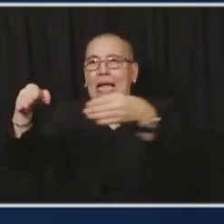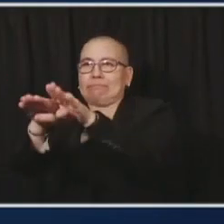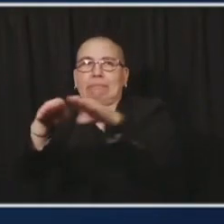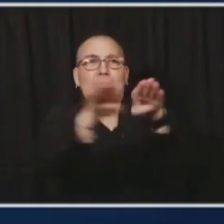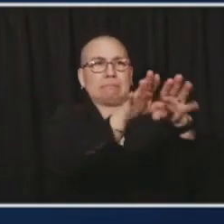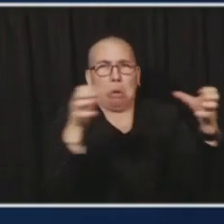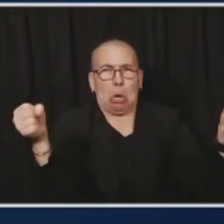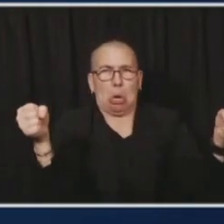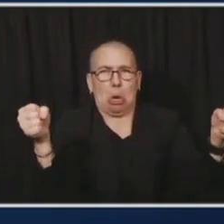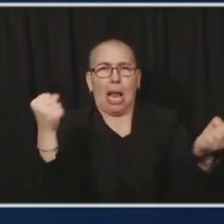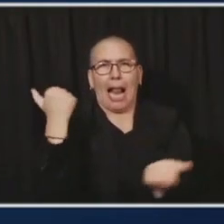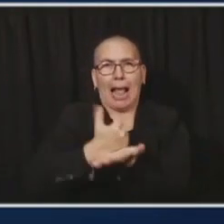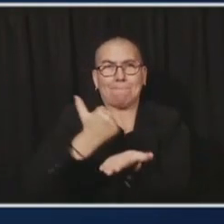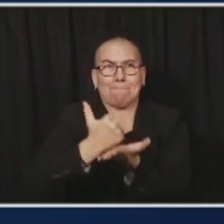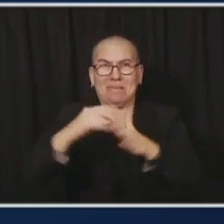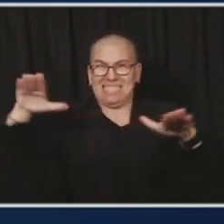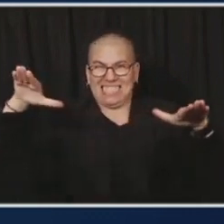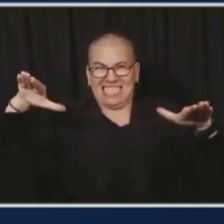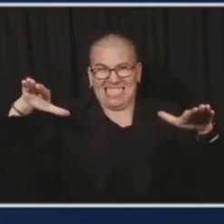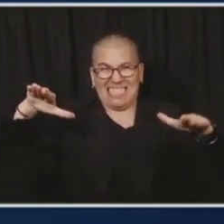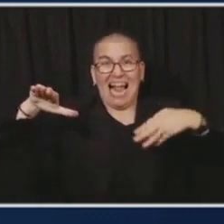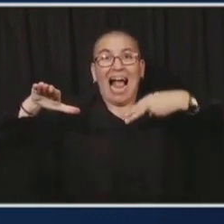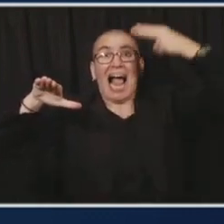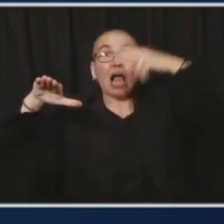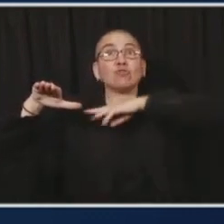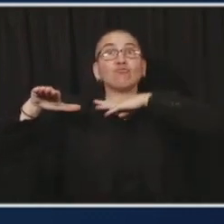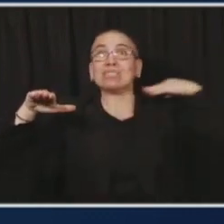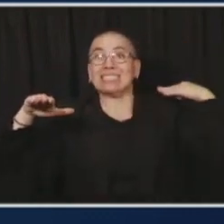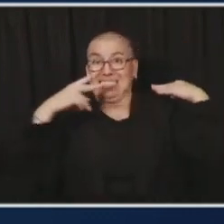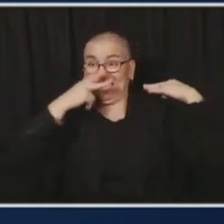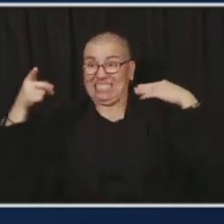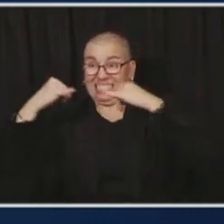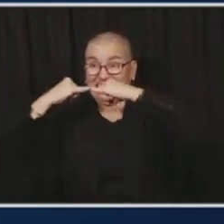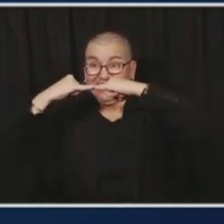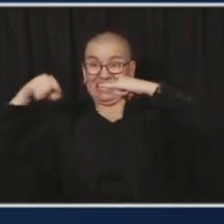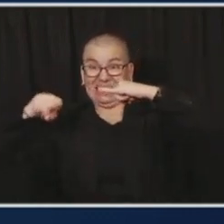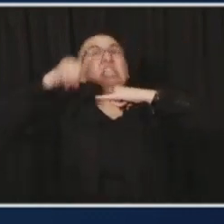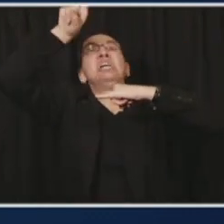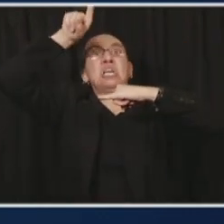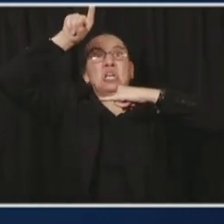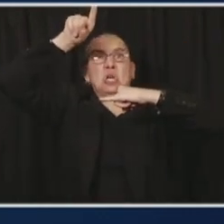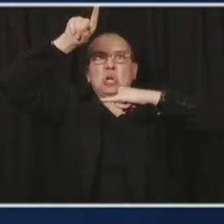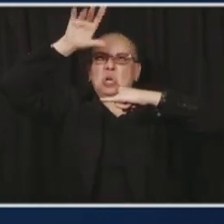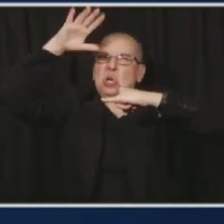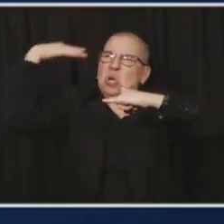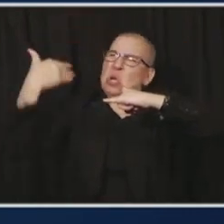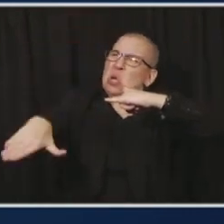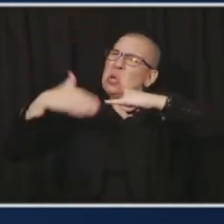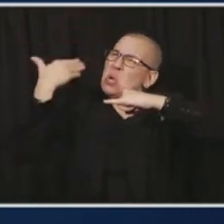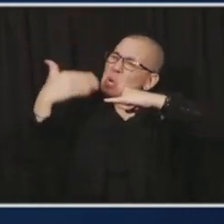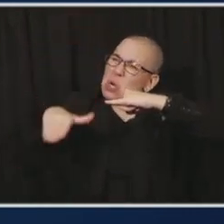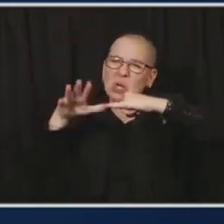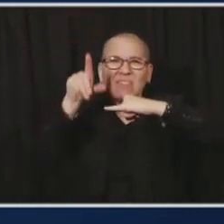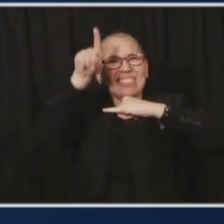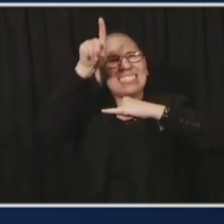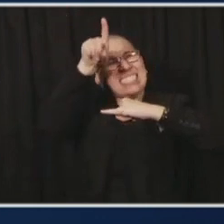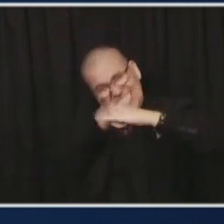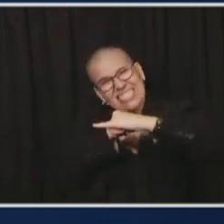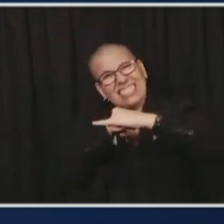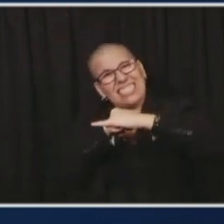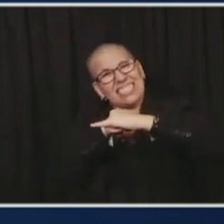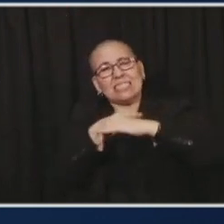at is the November spike and the outrageous rise of what happened. That was what caused the pause. Your actions